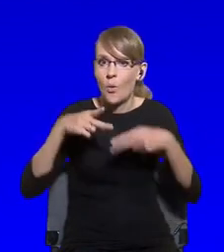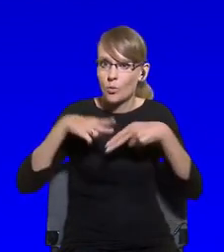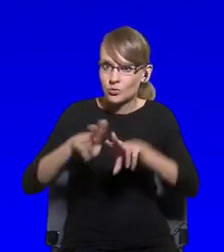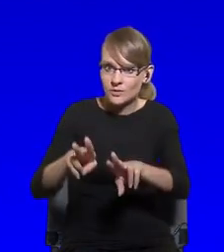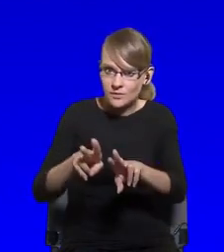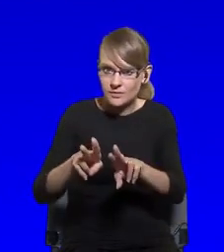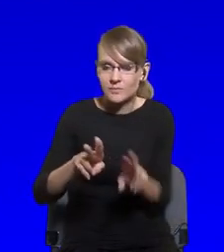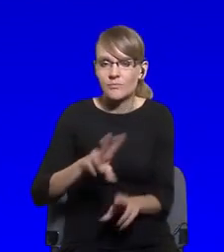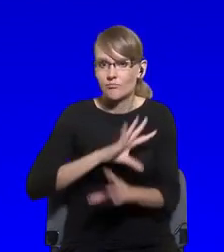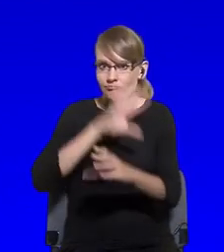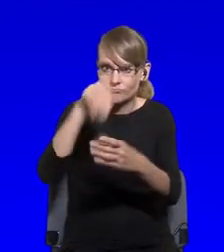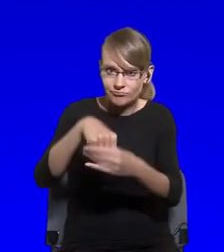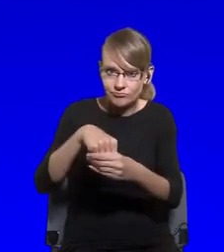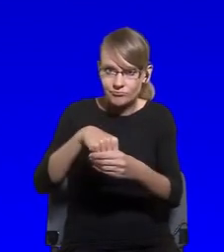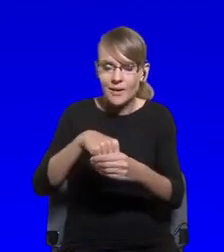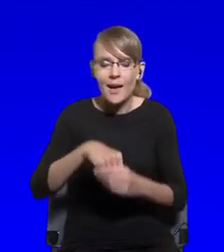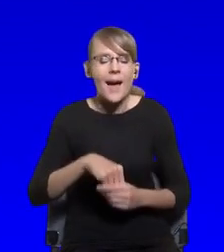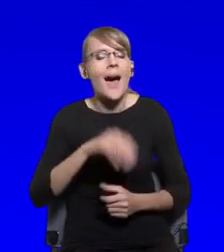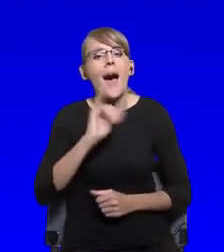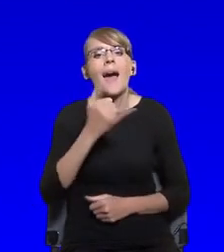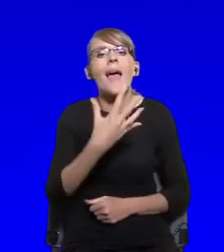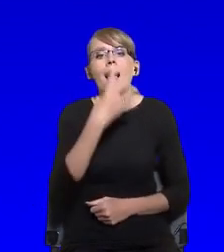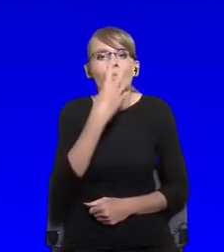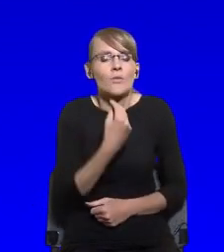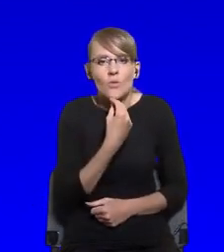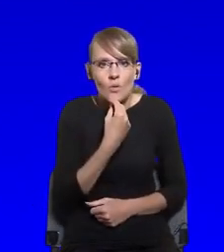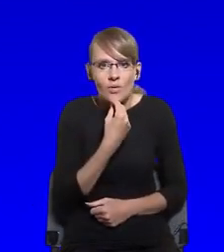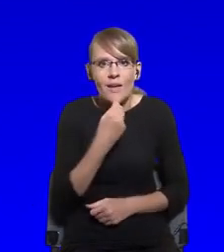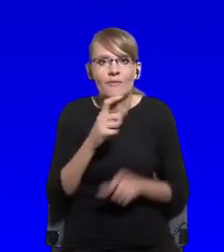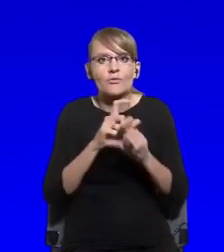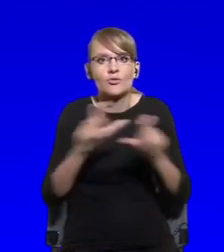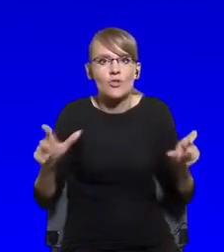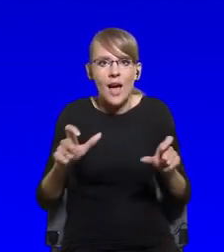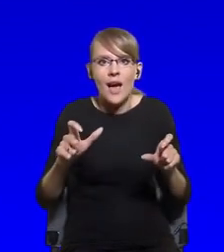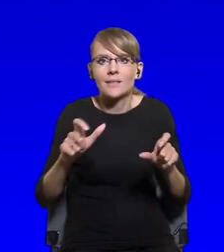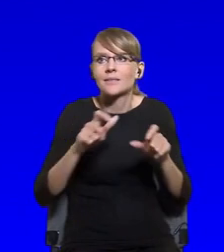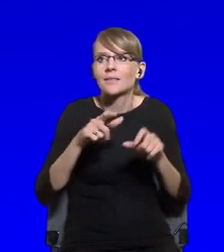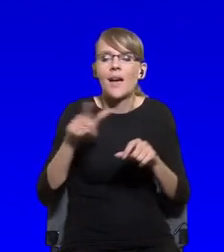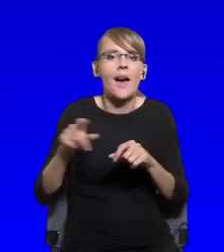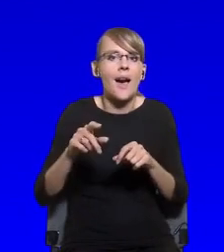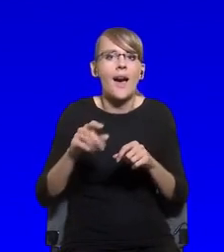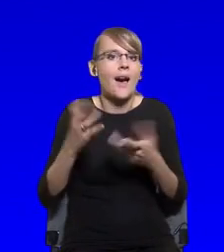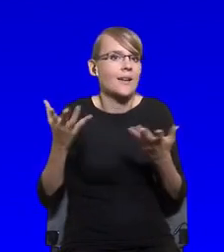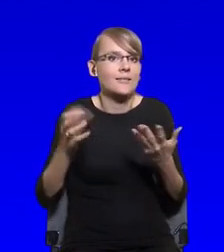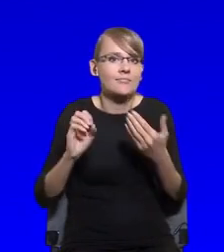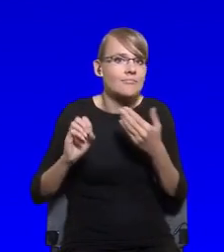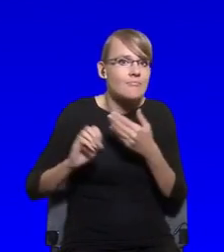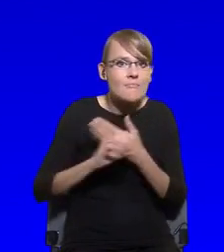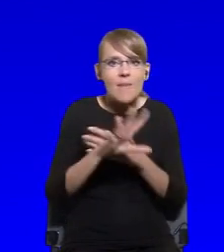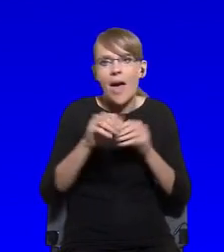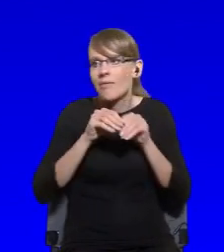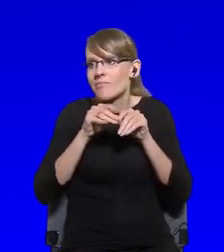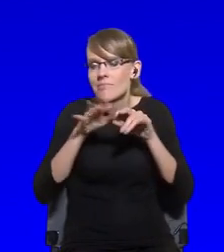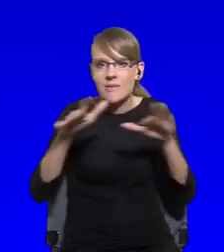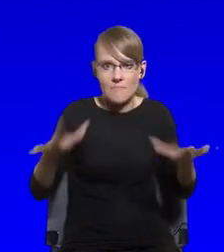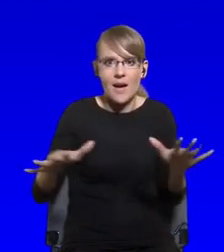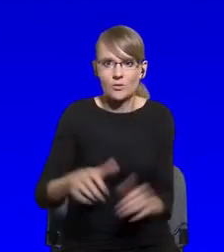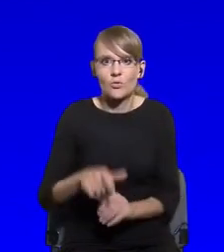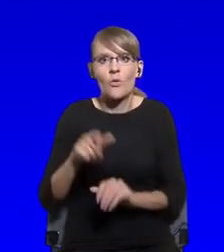the era of mass media when cacophony is more important and